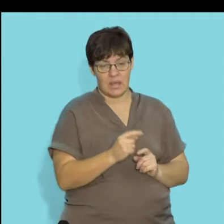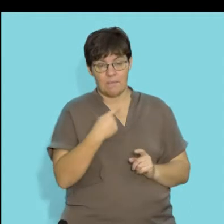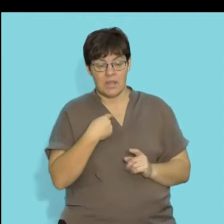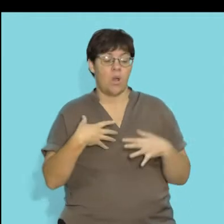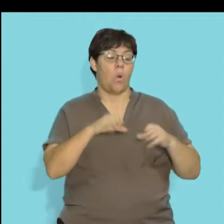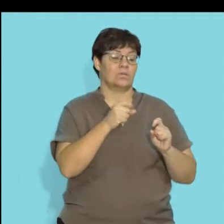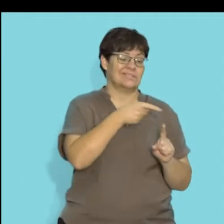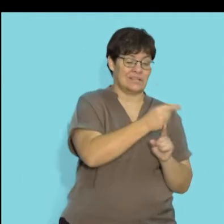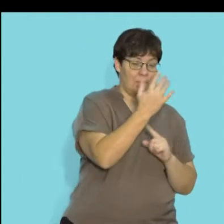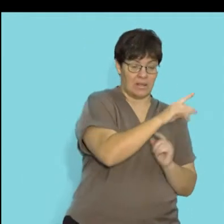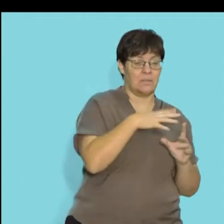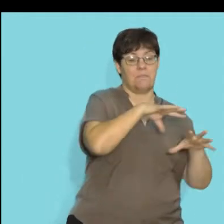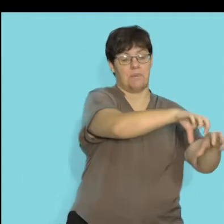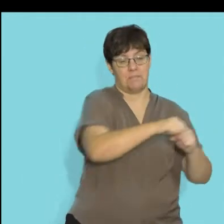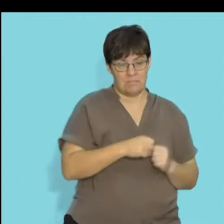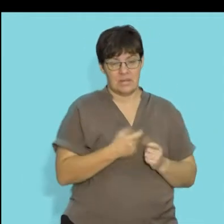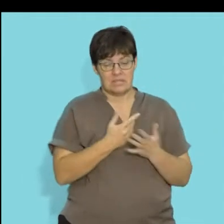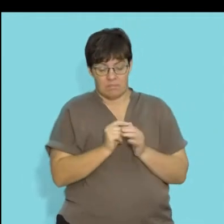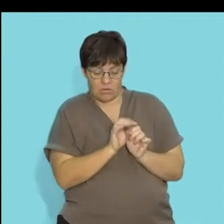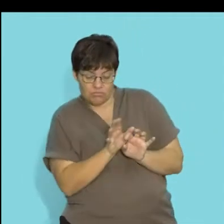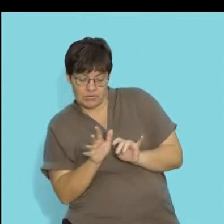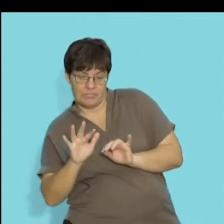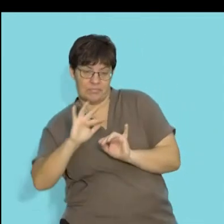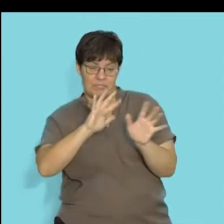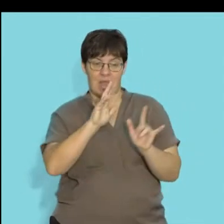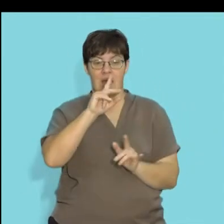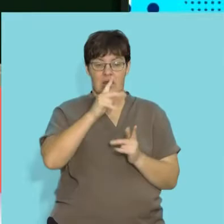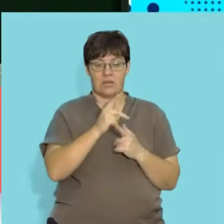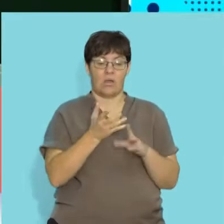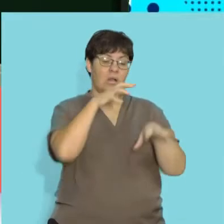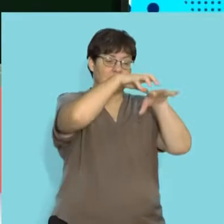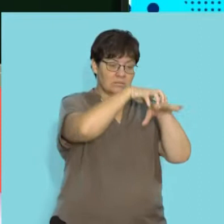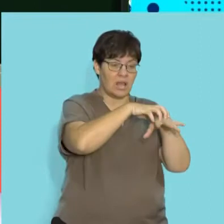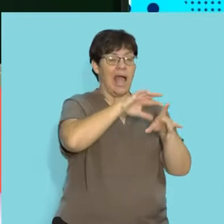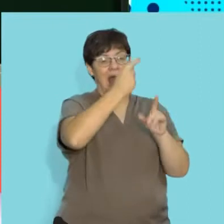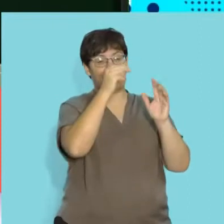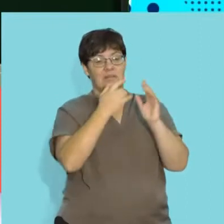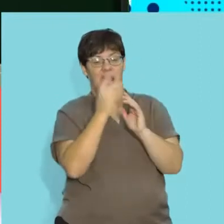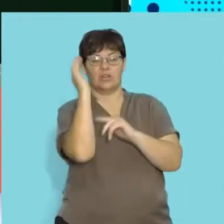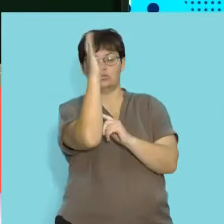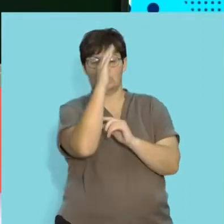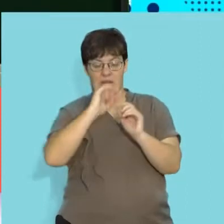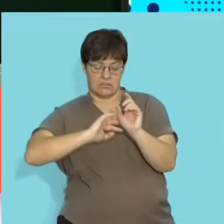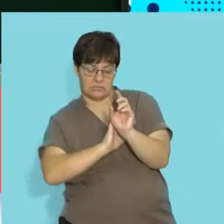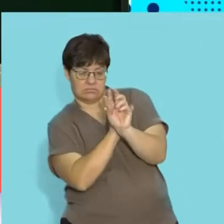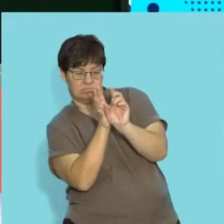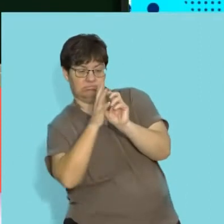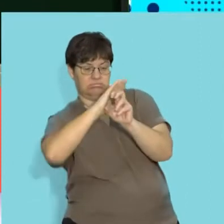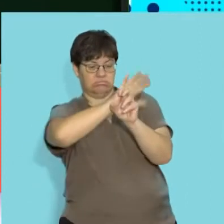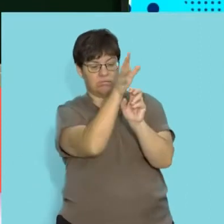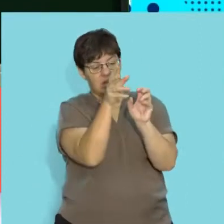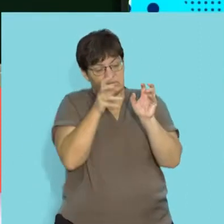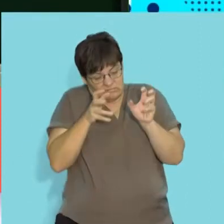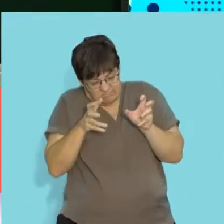obtain their food from their host plants. So, certain creepers are parasitic, so they live off another plant, extract,